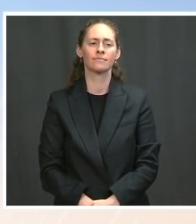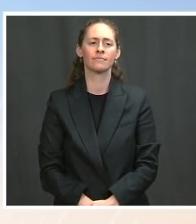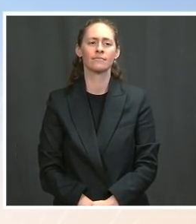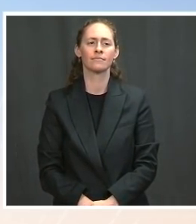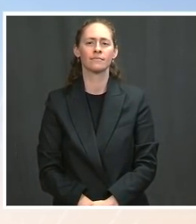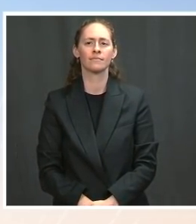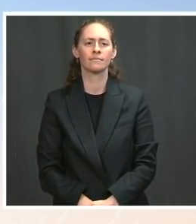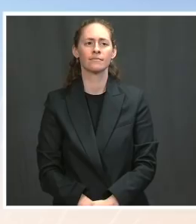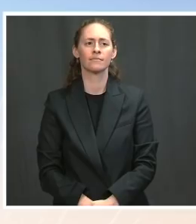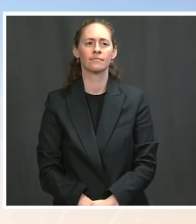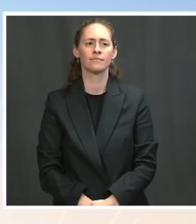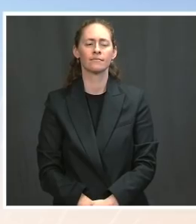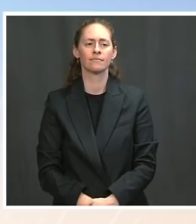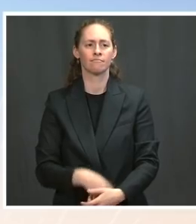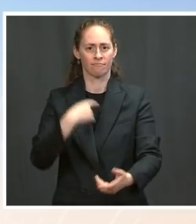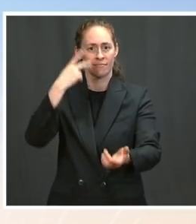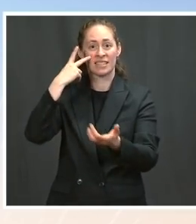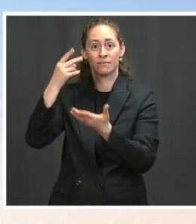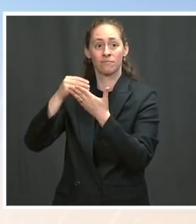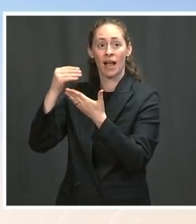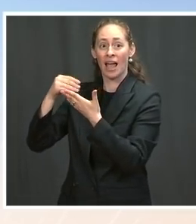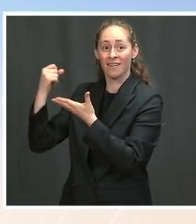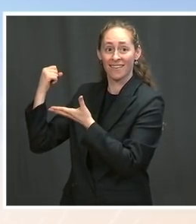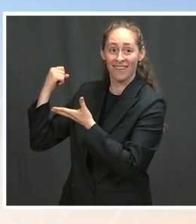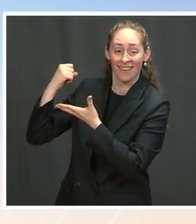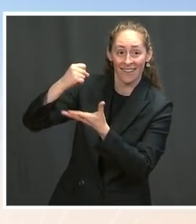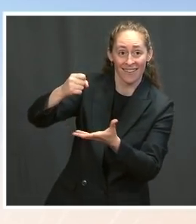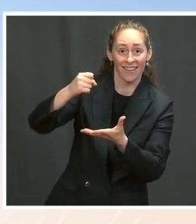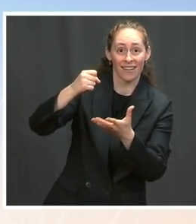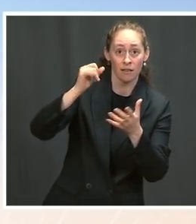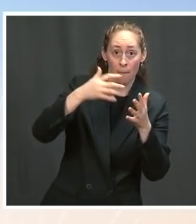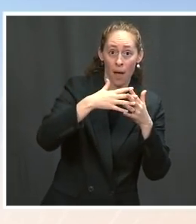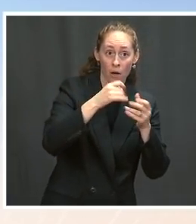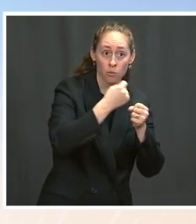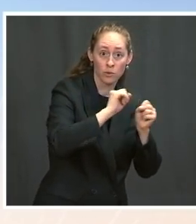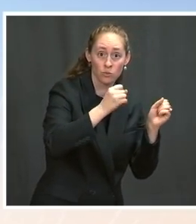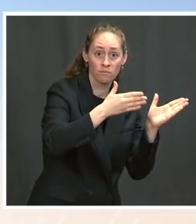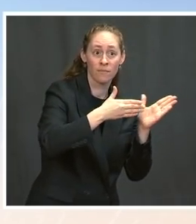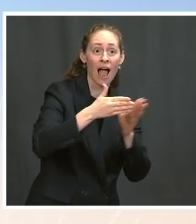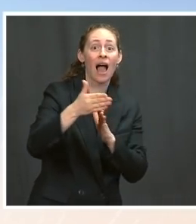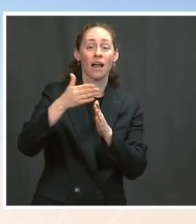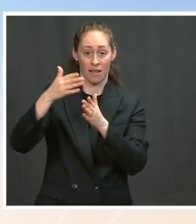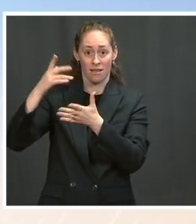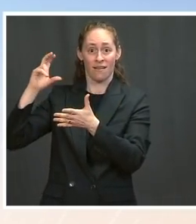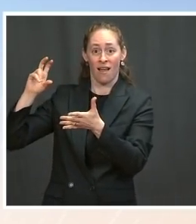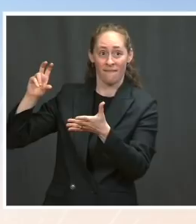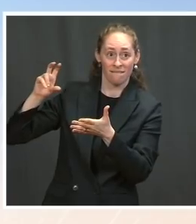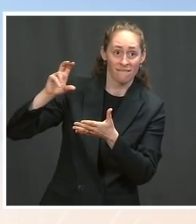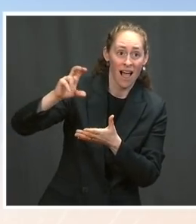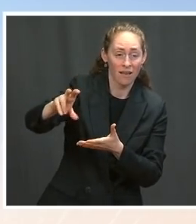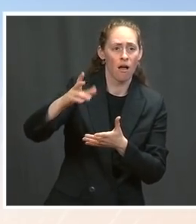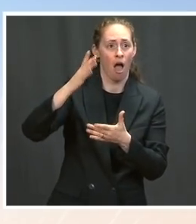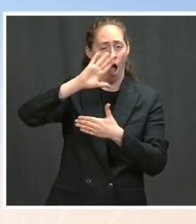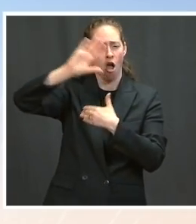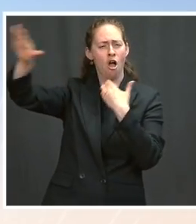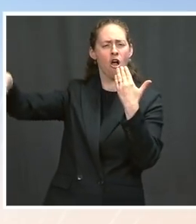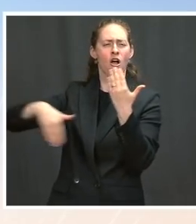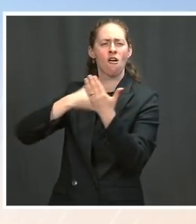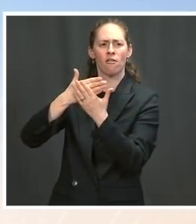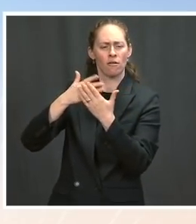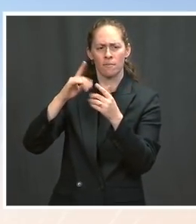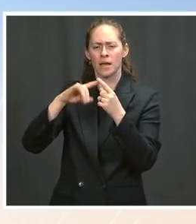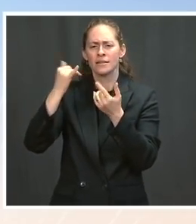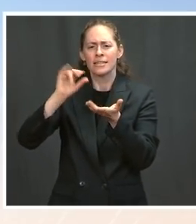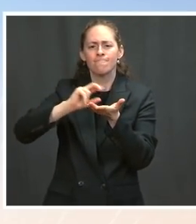Why is that? Ms. Of the American Rescue Plan? I actually don't think that's what economists would convey, nor is it what they have conveyed.